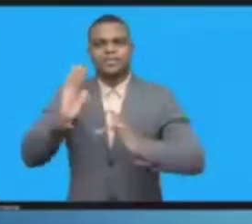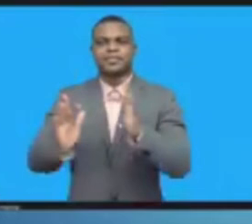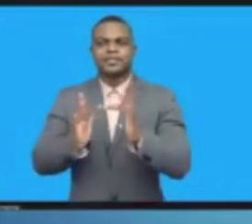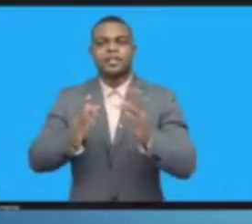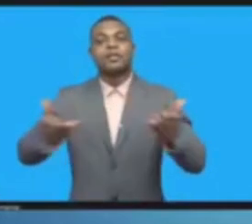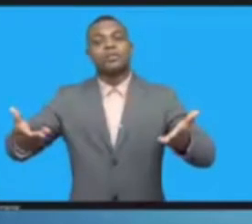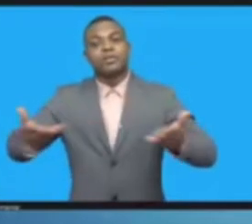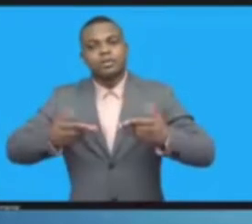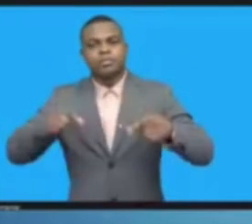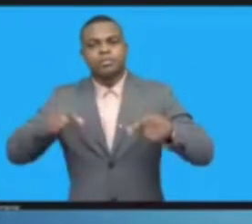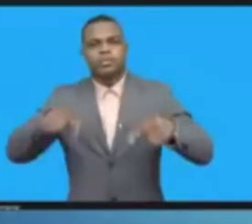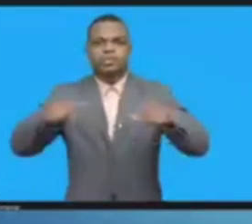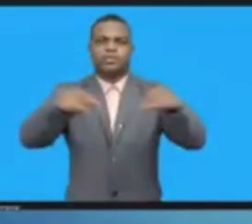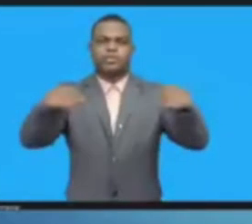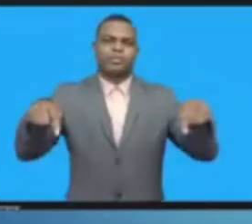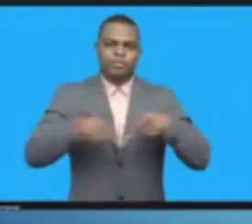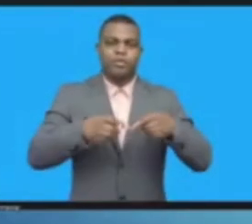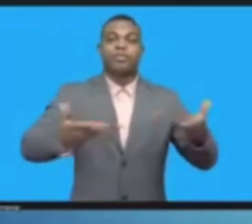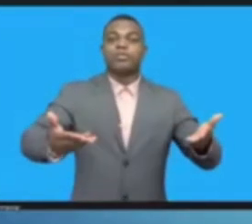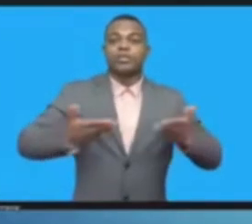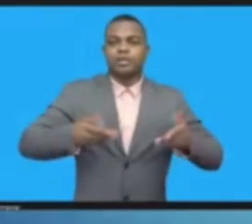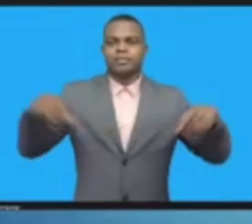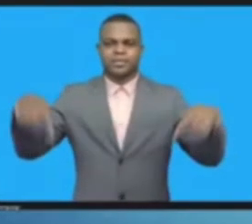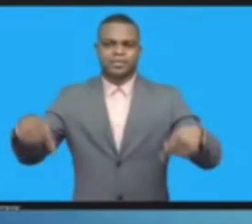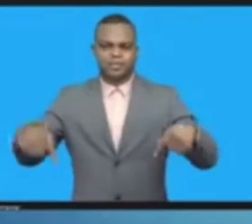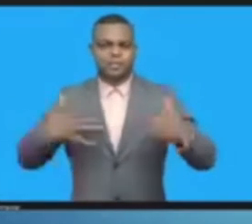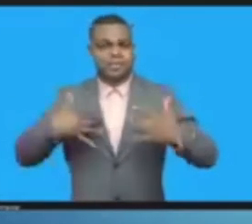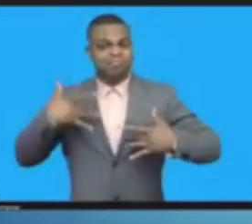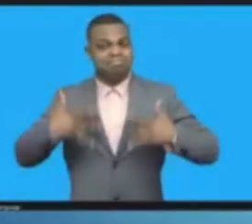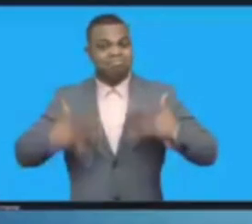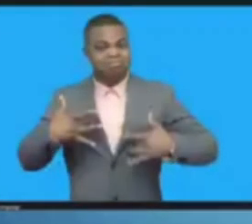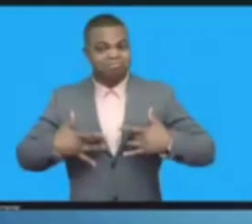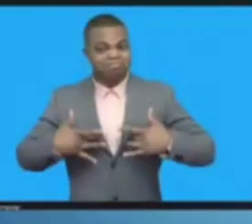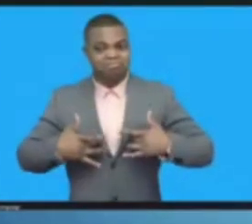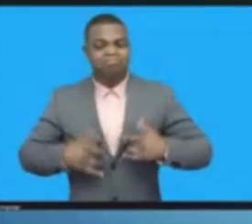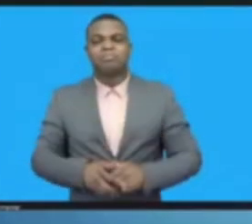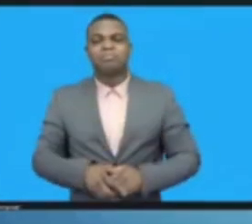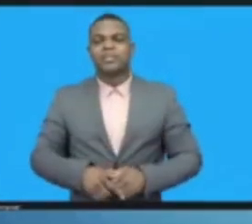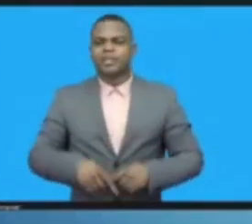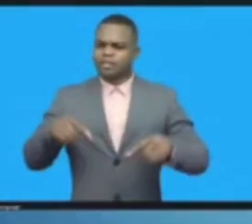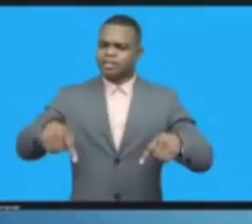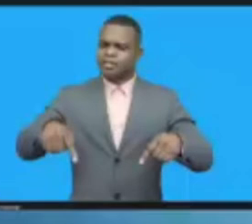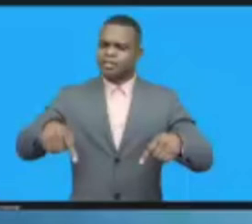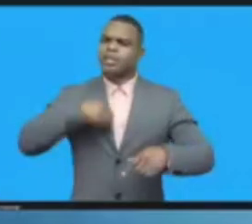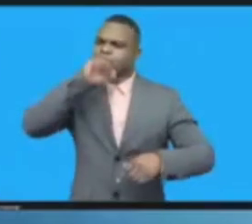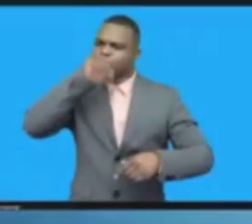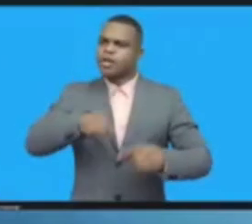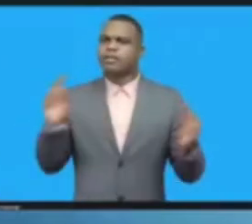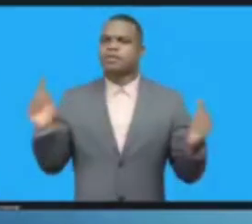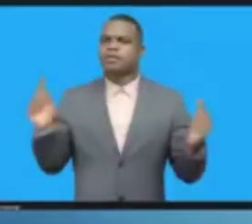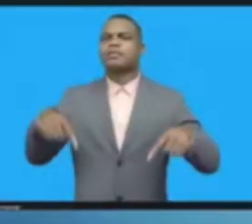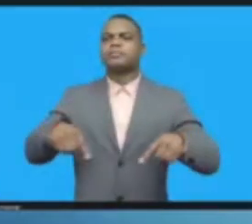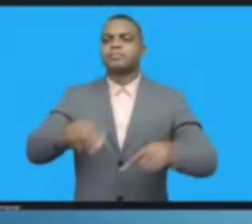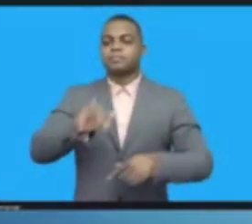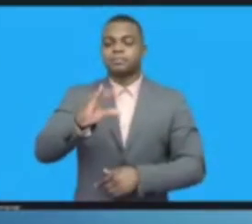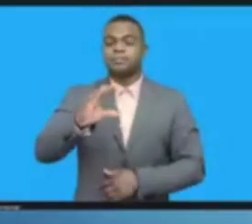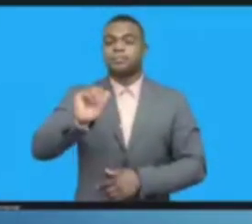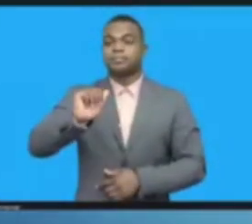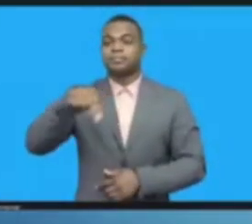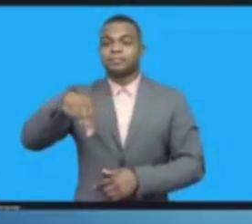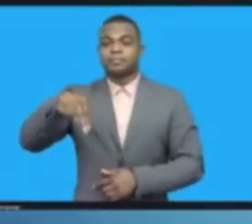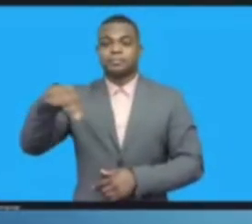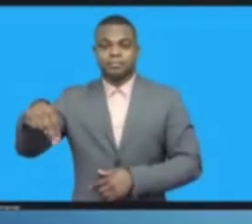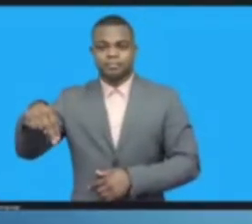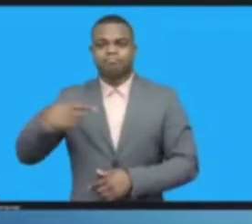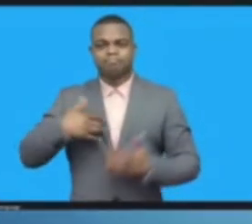civil society, just people coming together and talk to each other. It's not the outcome important. I see this as a big school, and especially